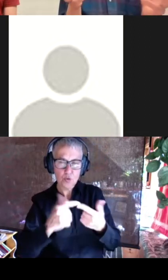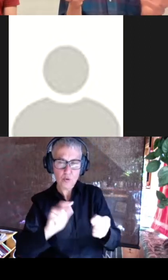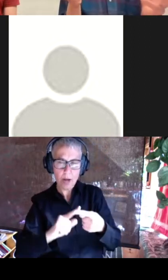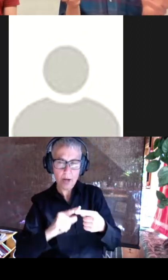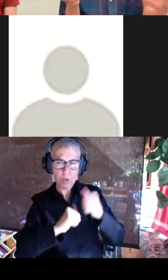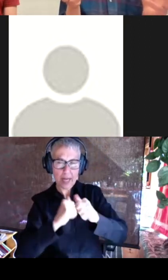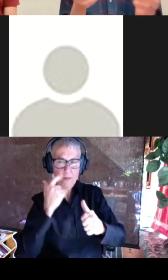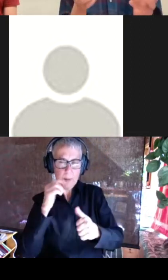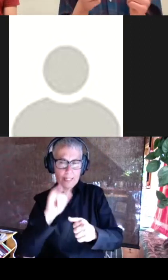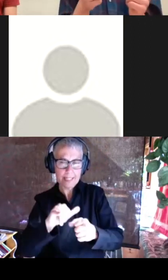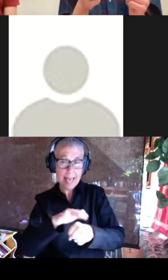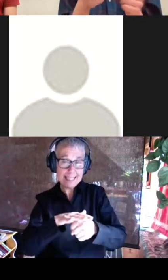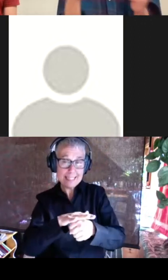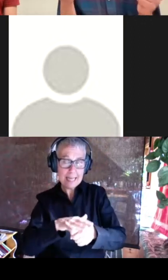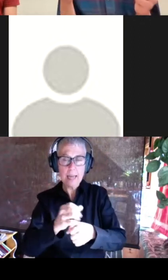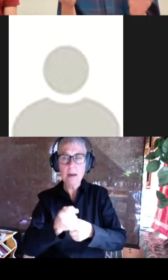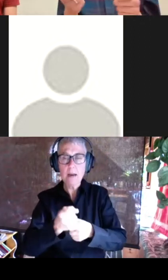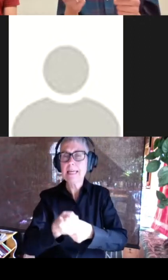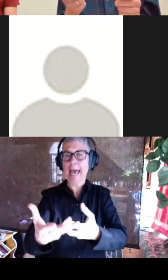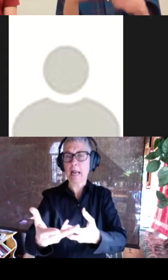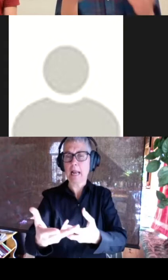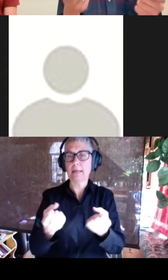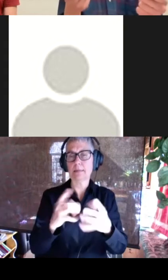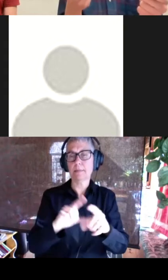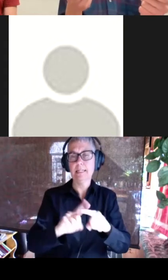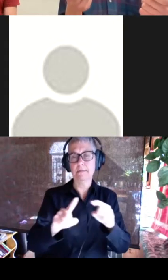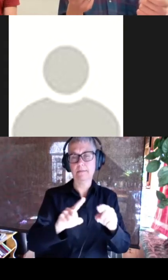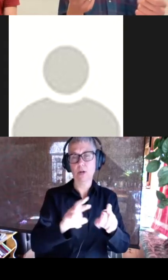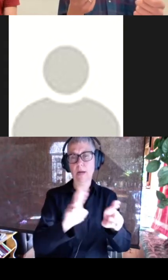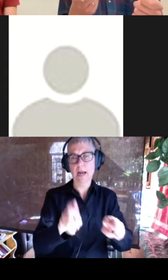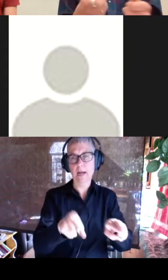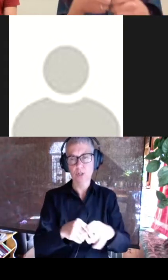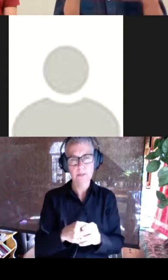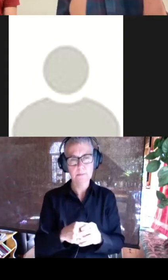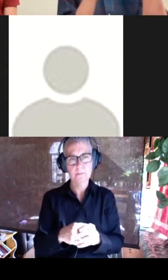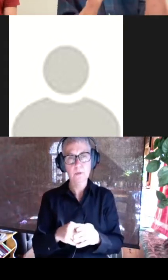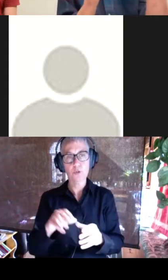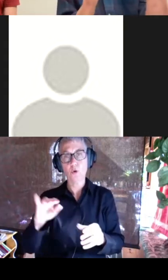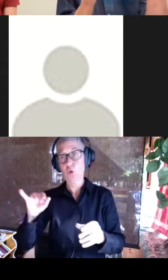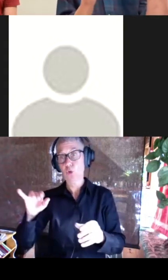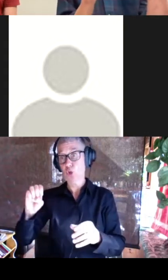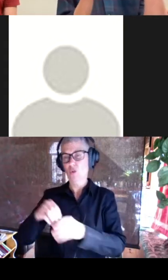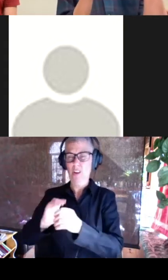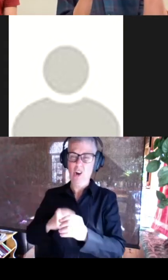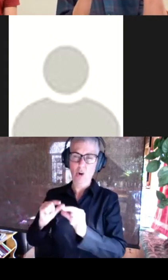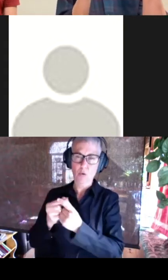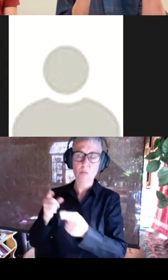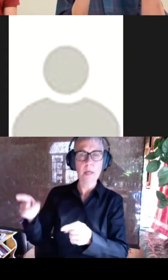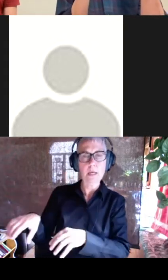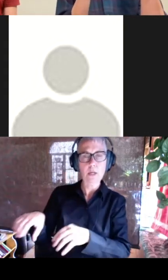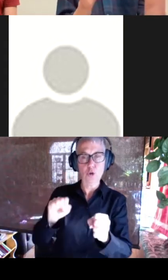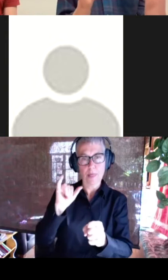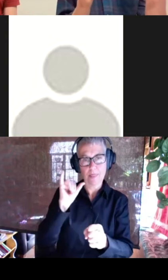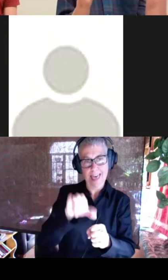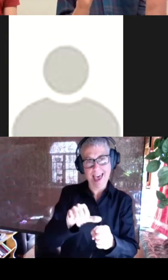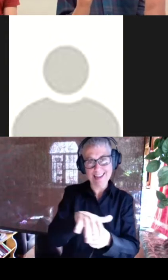catalyze different reactions and so what we did uh or what joe did in our group is he basically took this uh